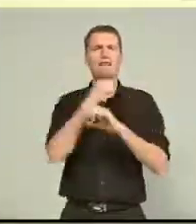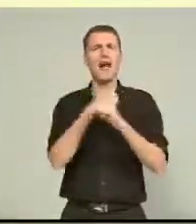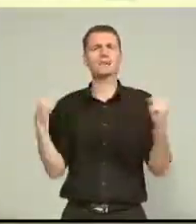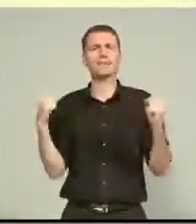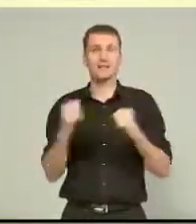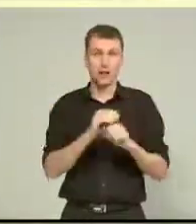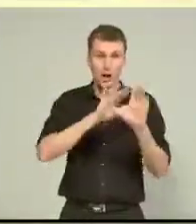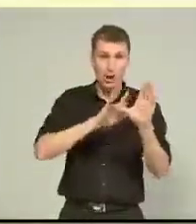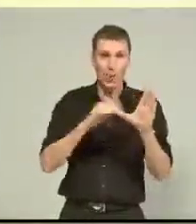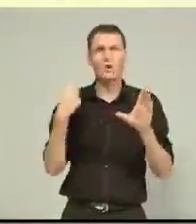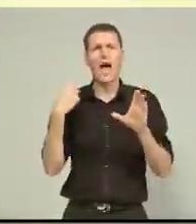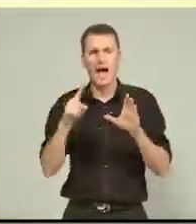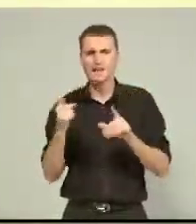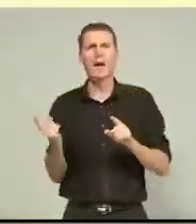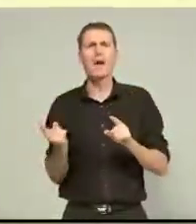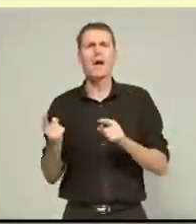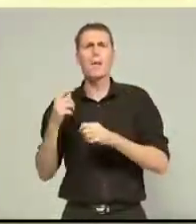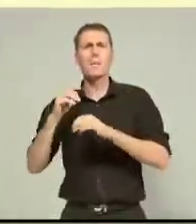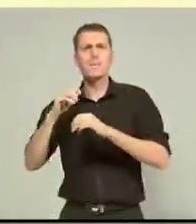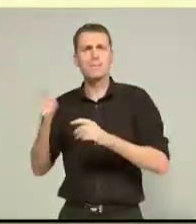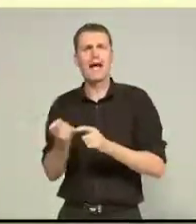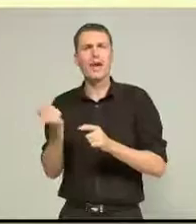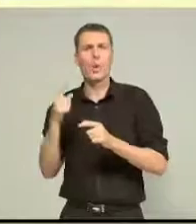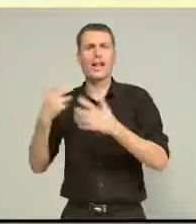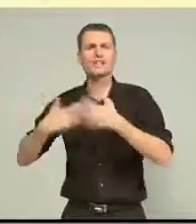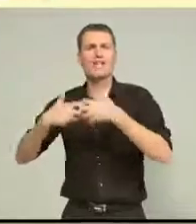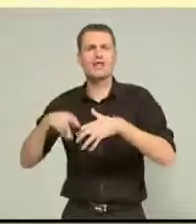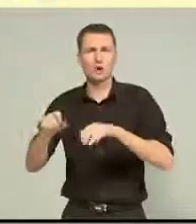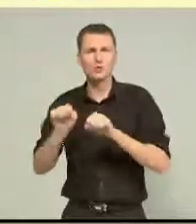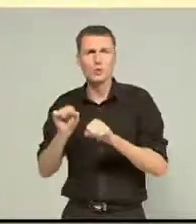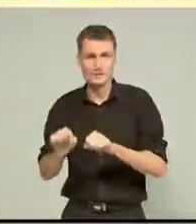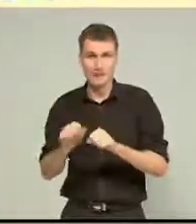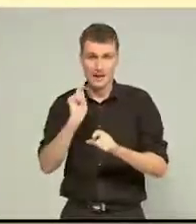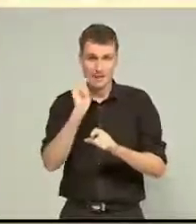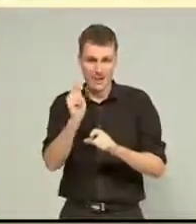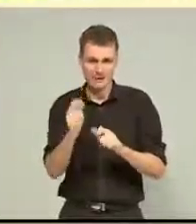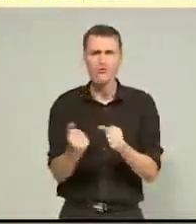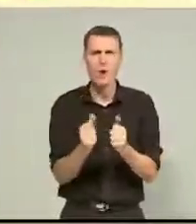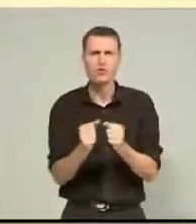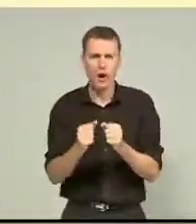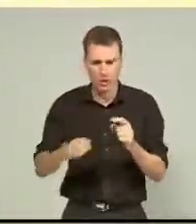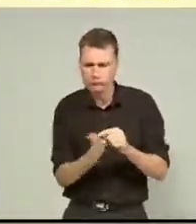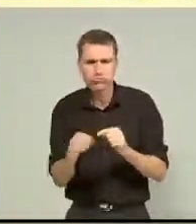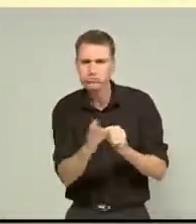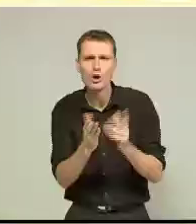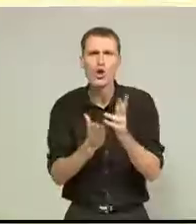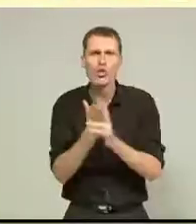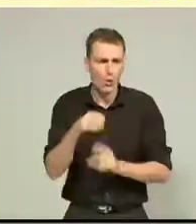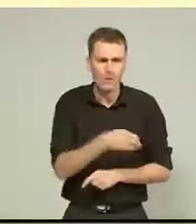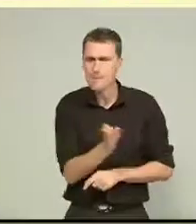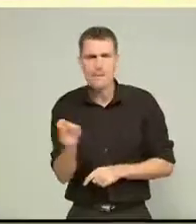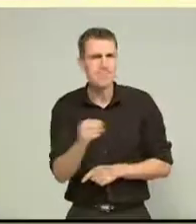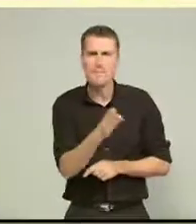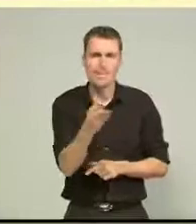Computer and mechanical engineering students built these remote-controlled vehicles to make it around the obstacle course. It's on a mini Cooper